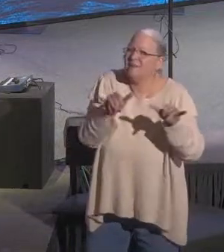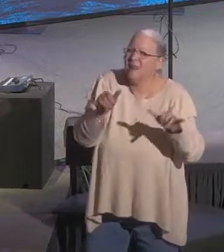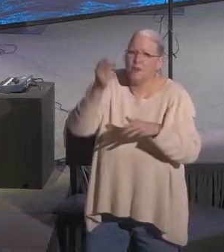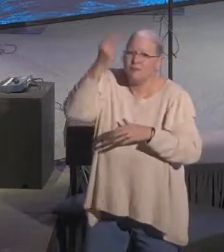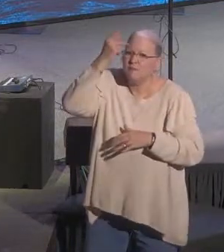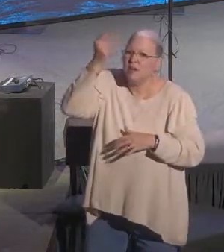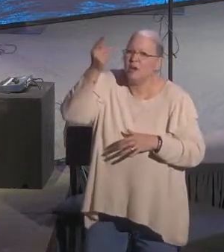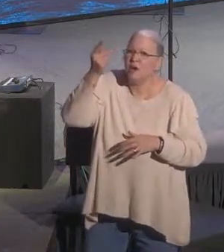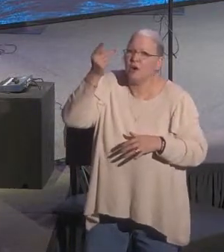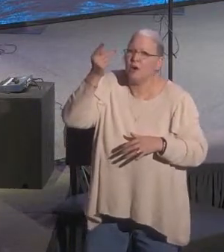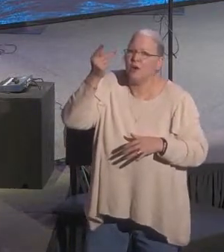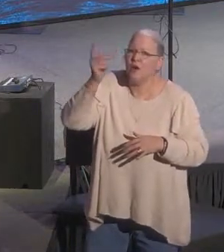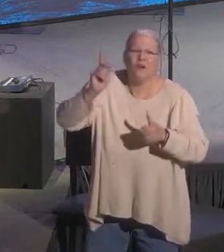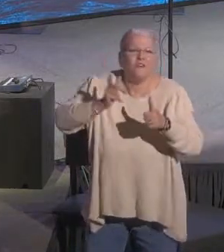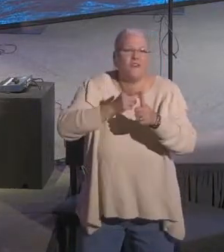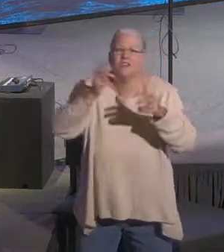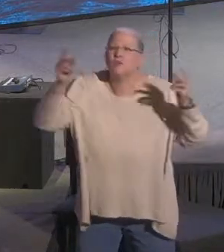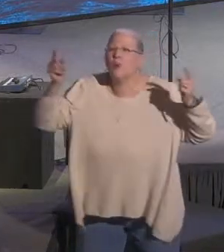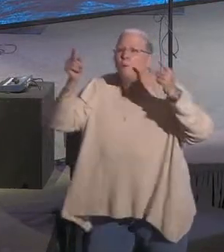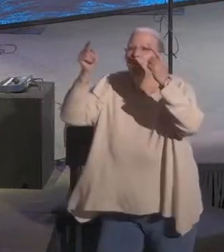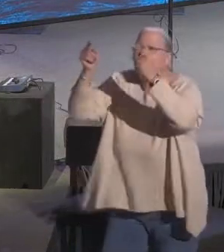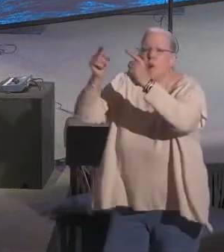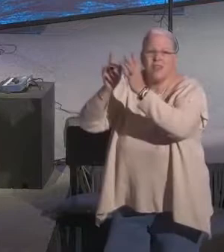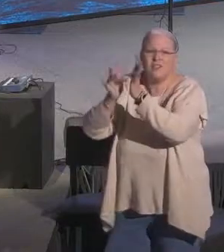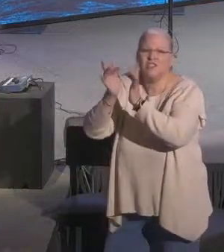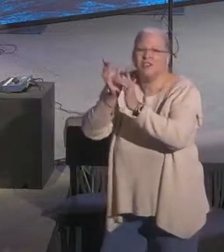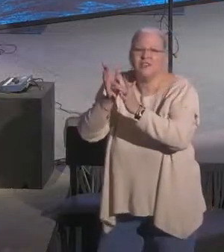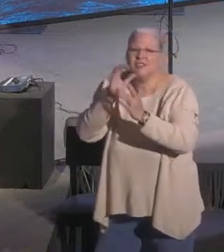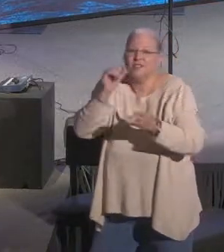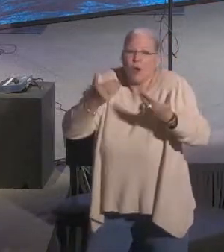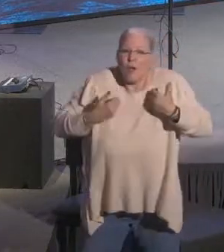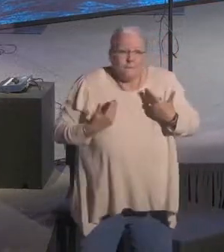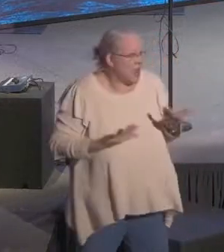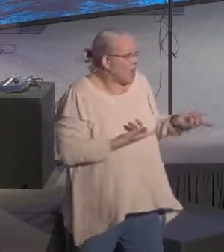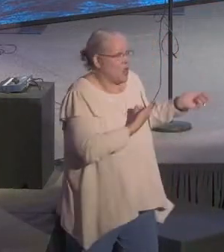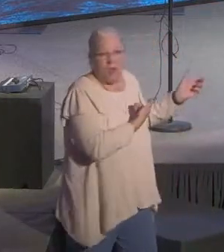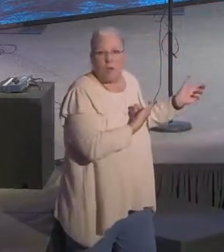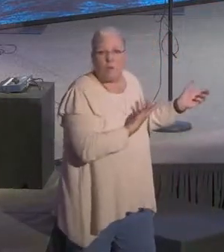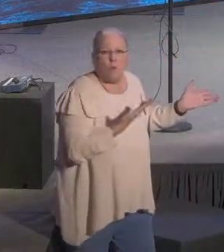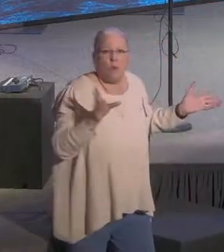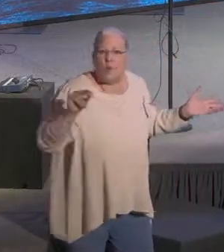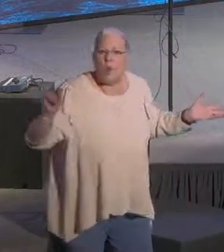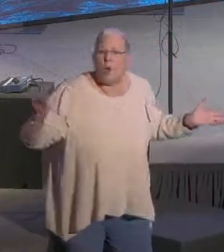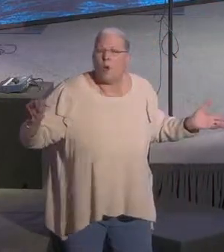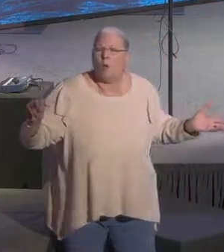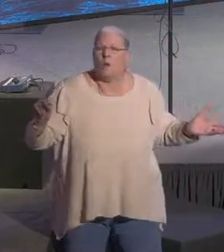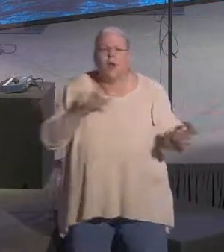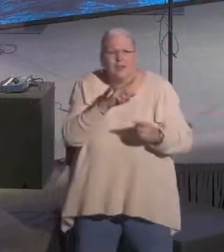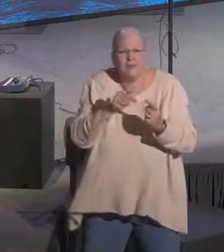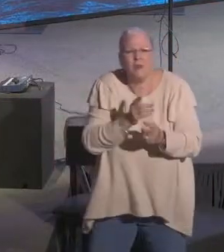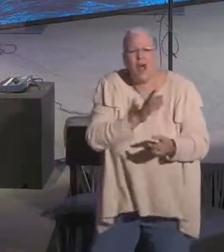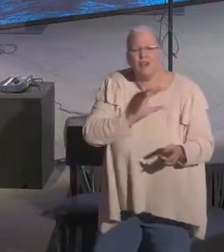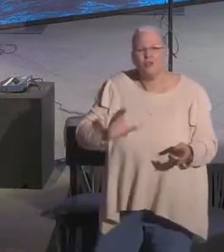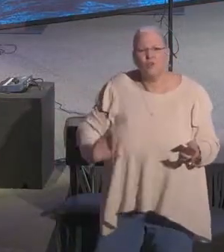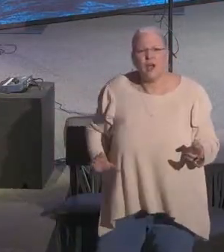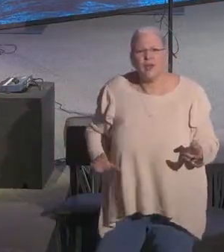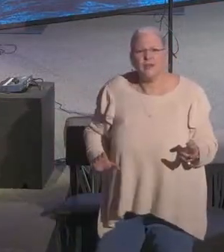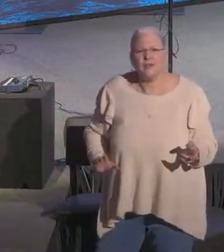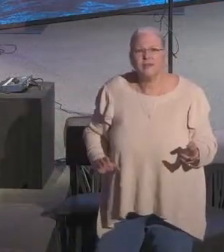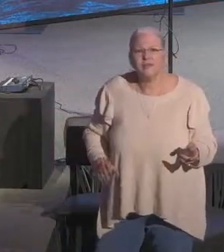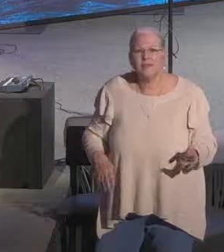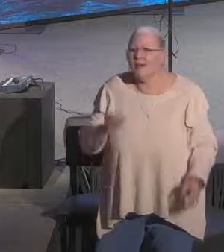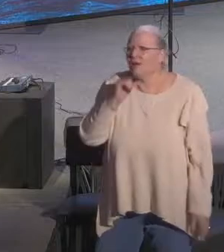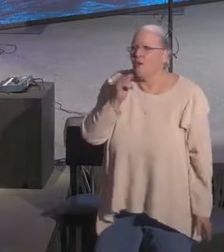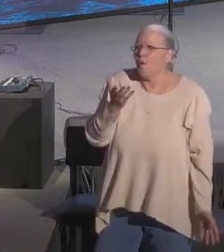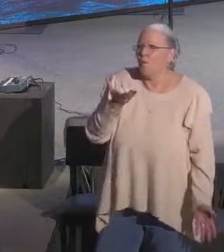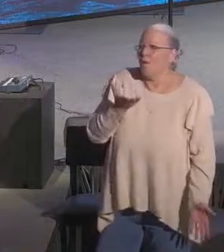when the first thing we wanna do is point people to Jesus. Not about me. It's about Christ. Listen, I don't want my name on a plaque.